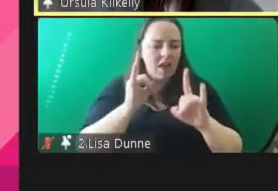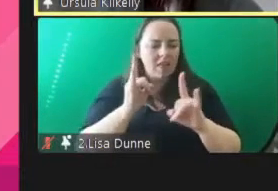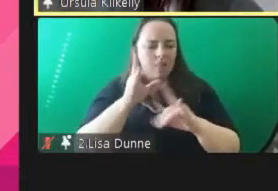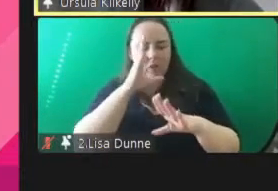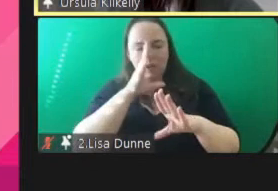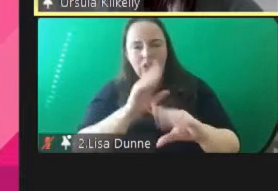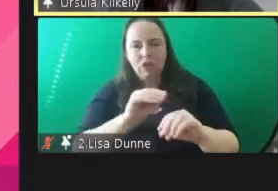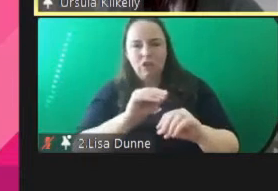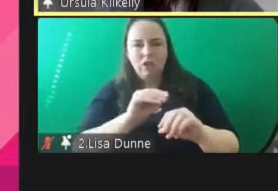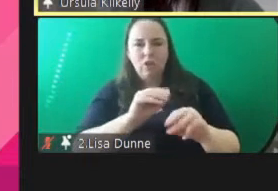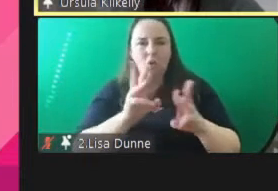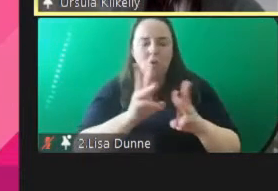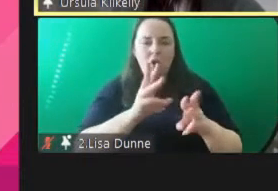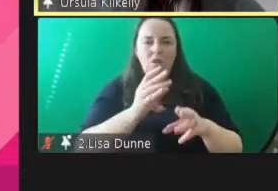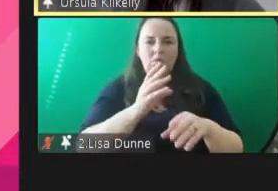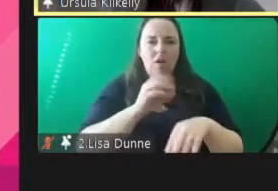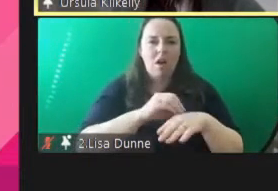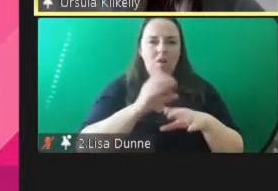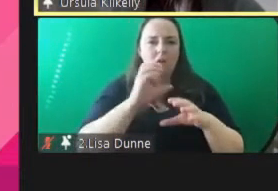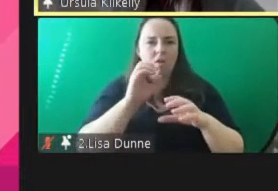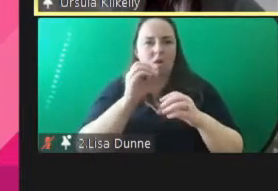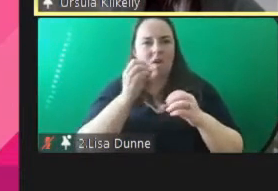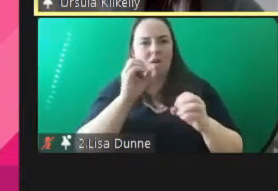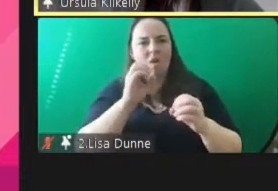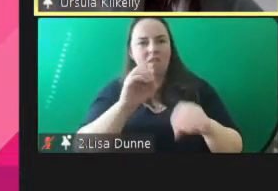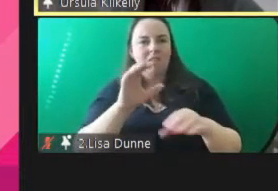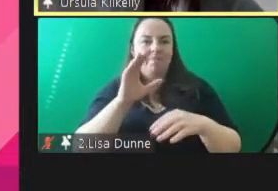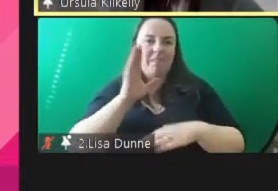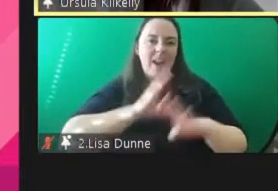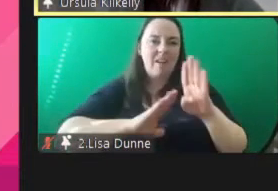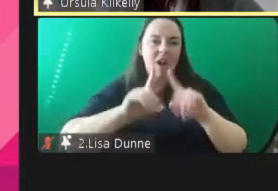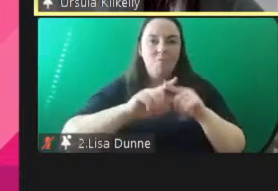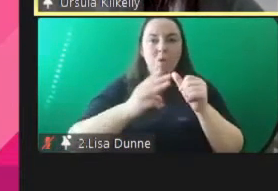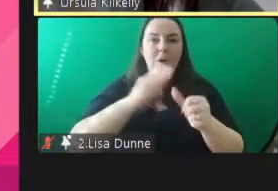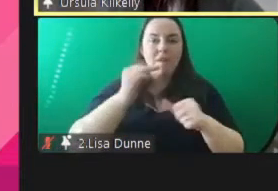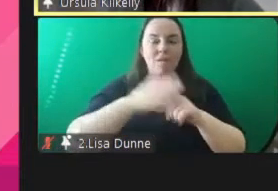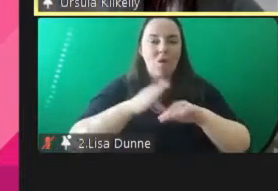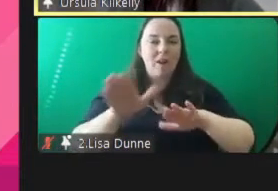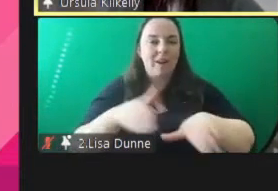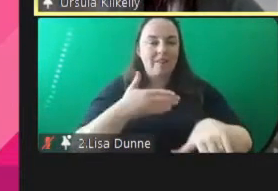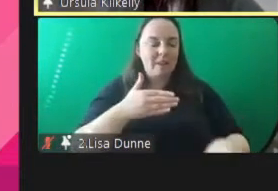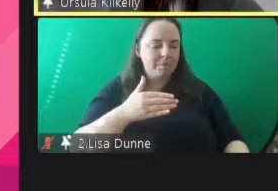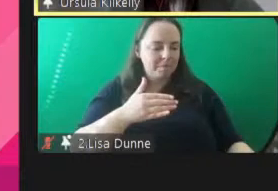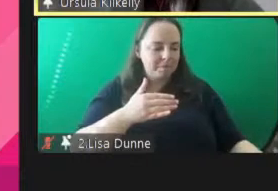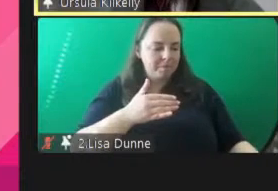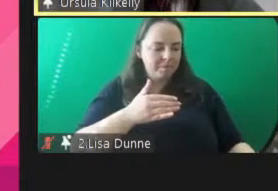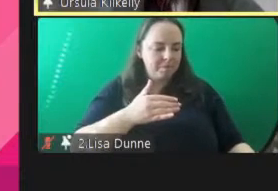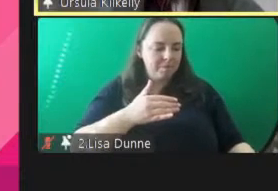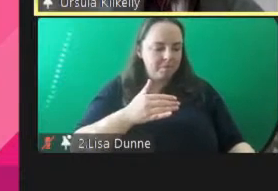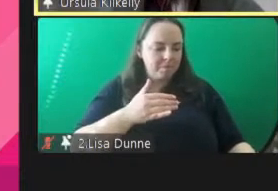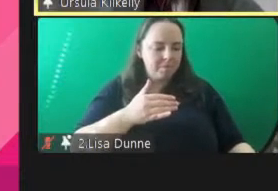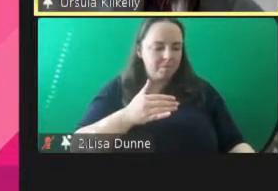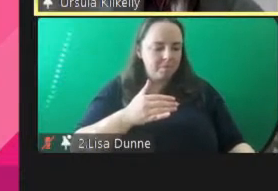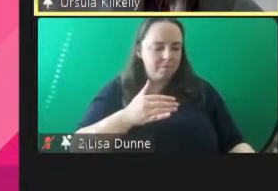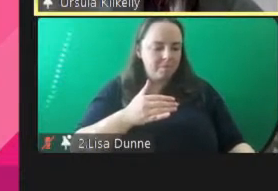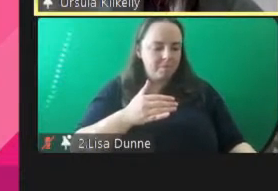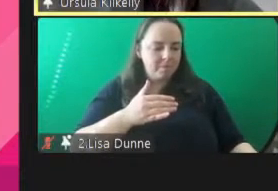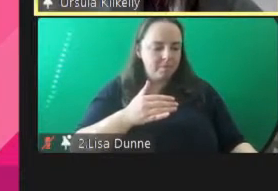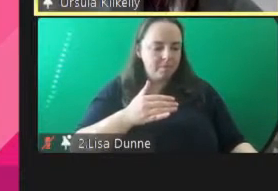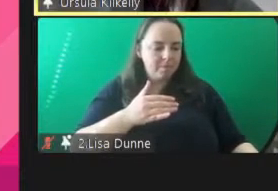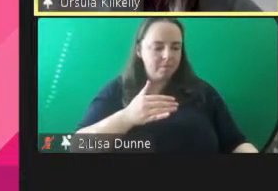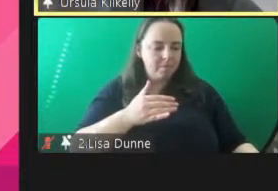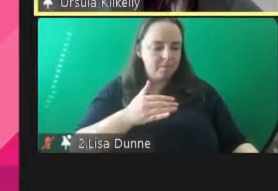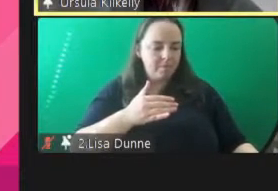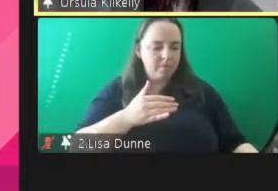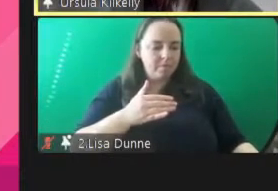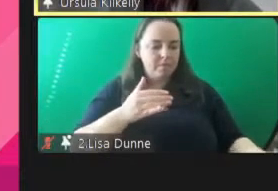work on offending behavior and preparation for leaving and critically underpinning that is an acceptance of the importance of an